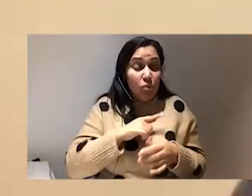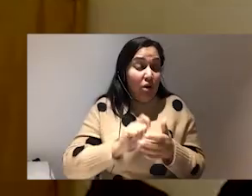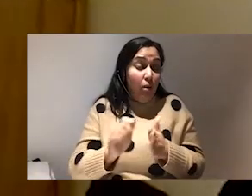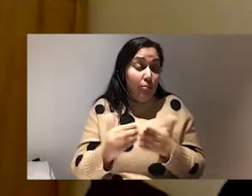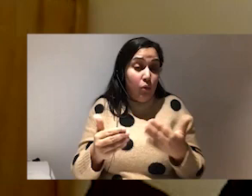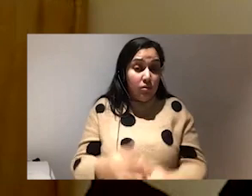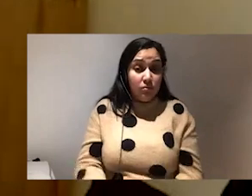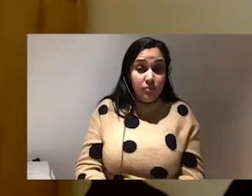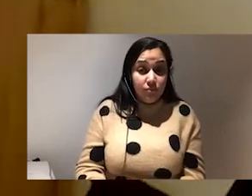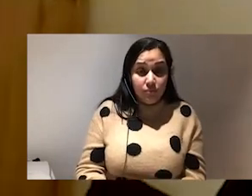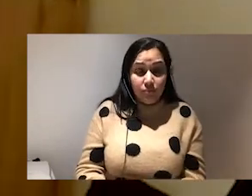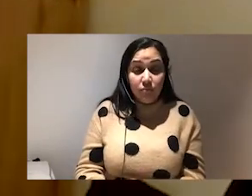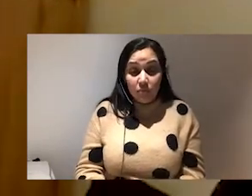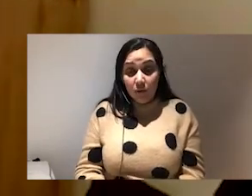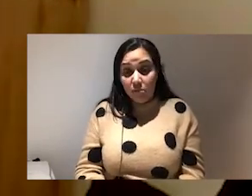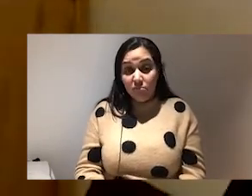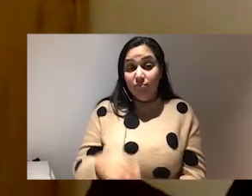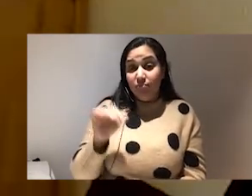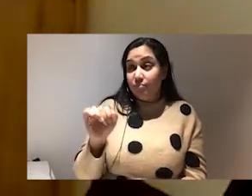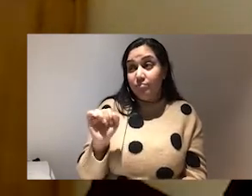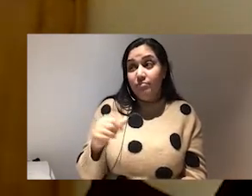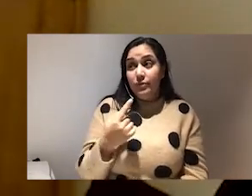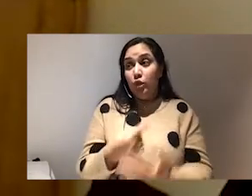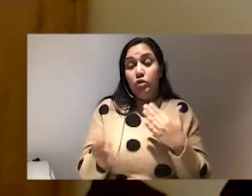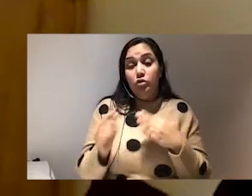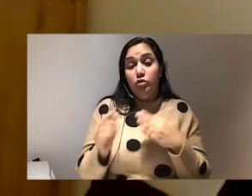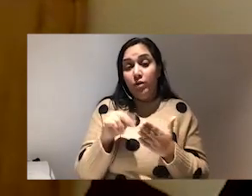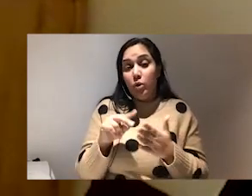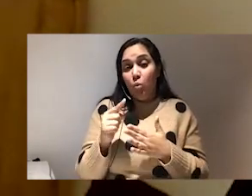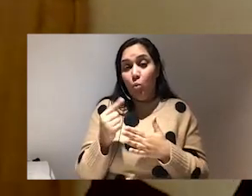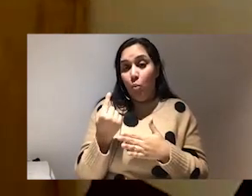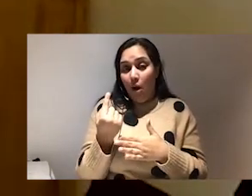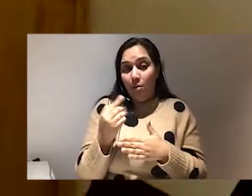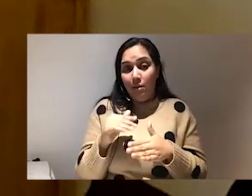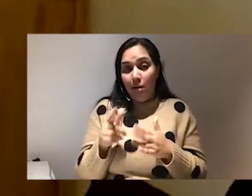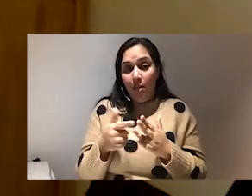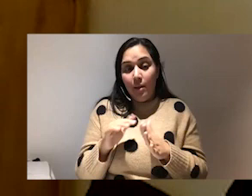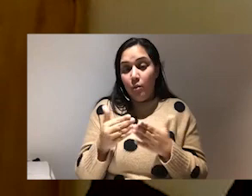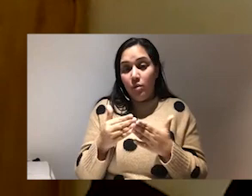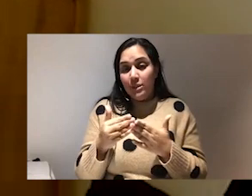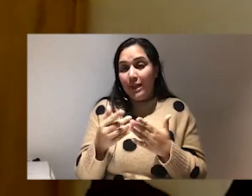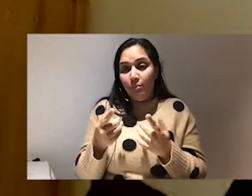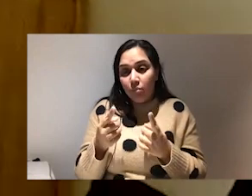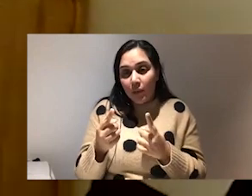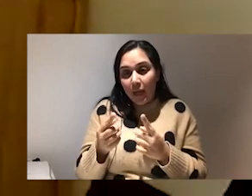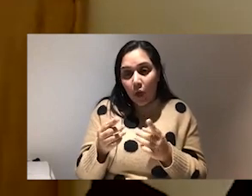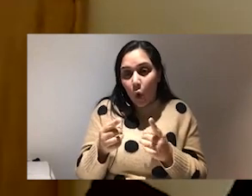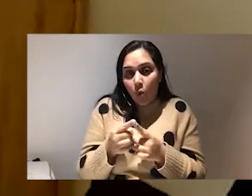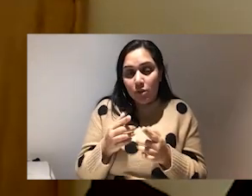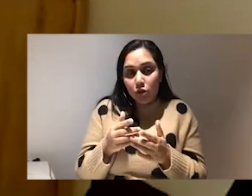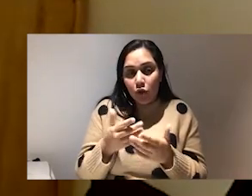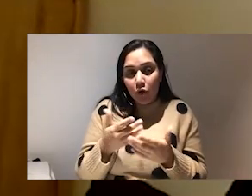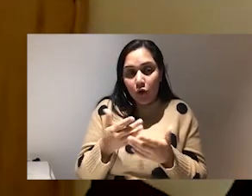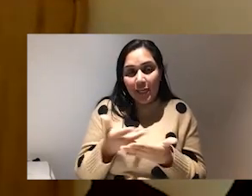Yeah, mean, I've, I've never, I've only read one other book that's come anywhere close to having this kind of conversation, which is a book called